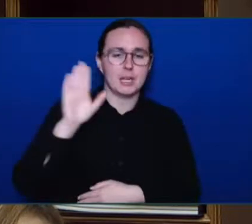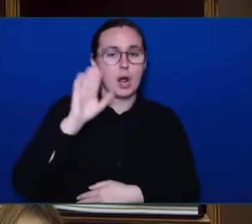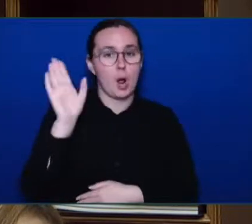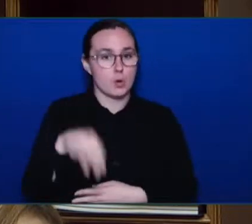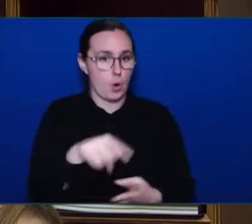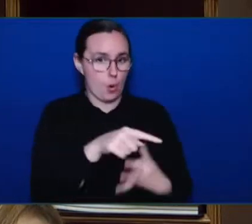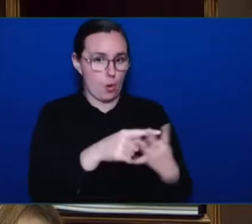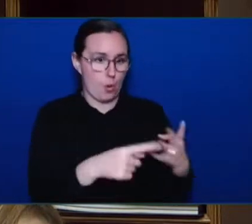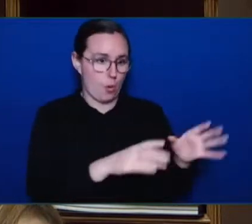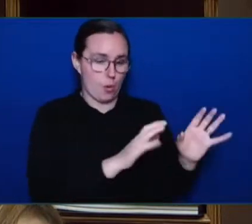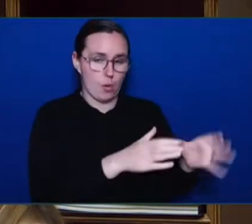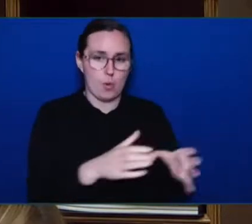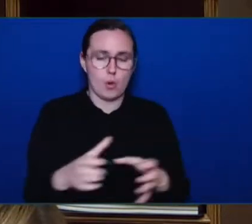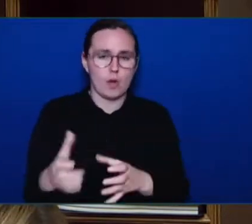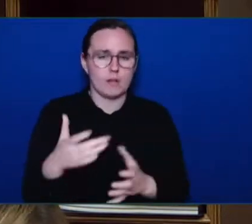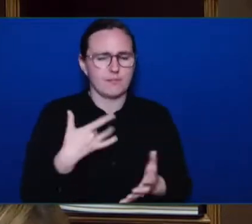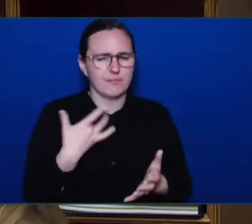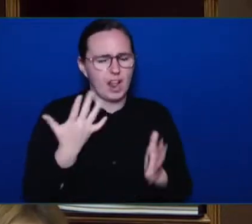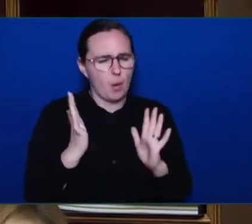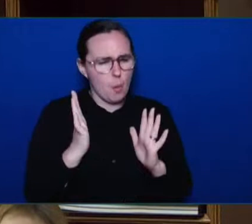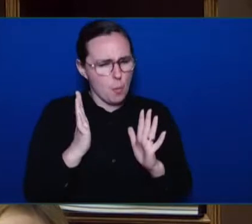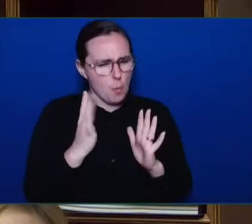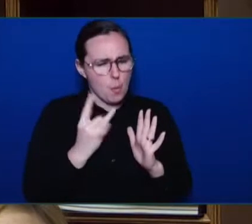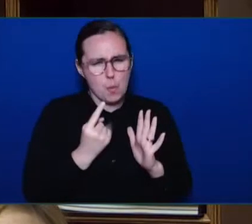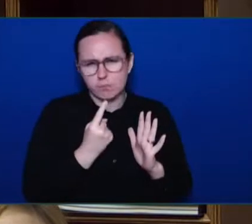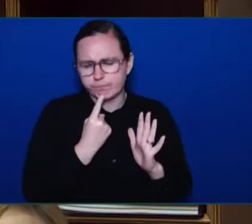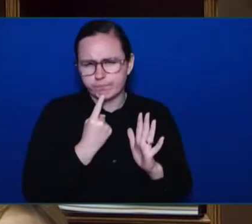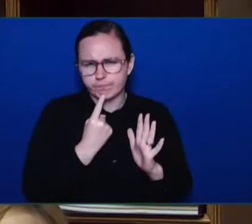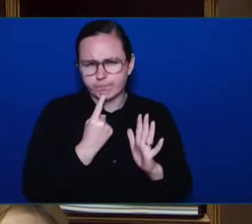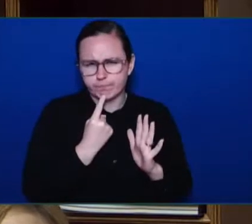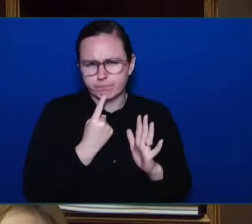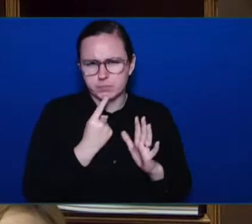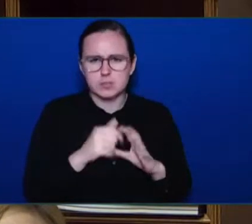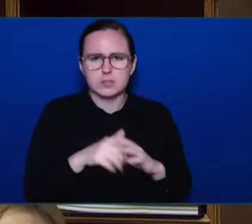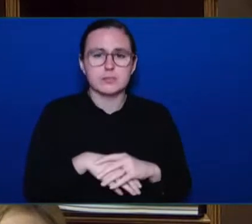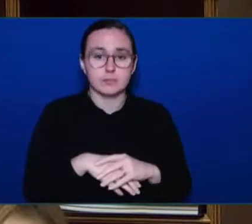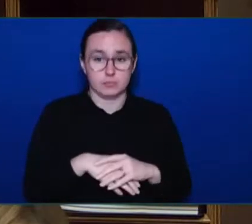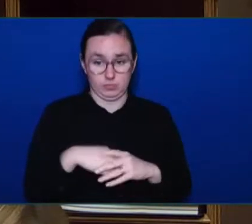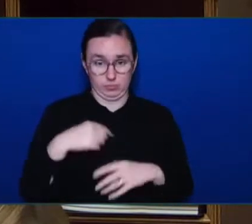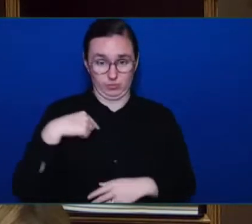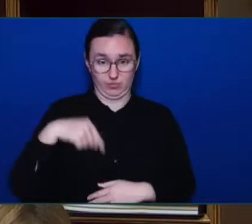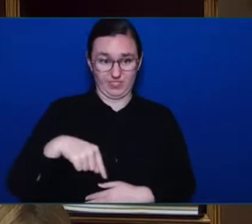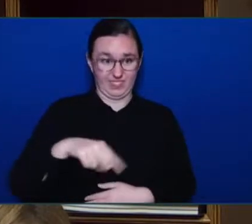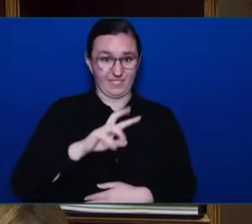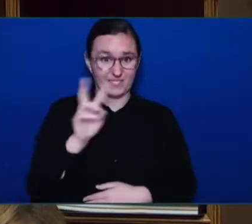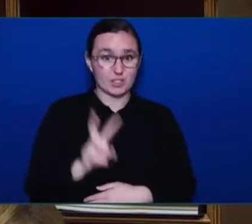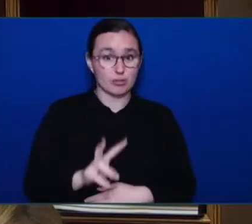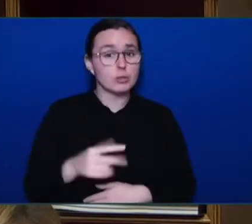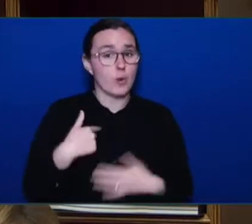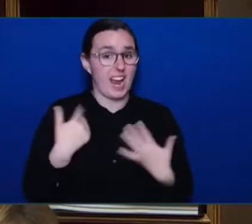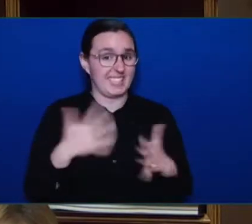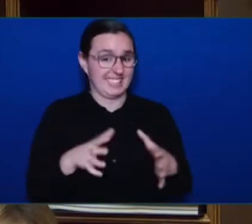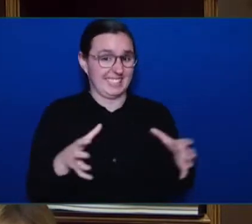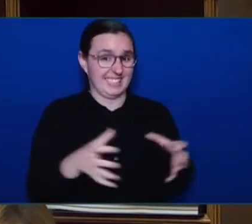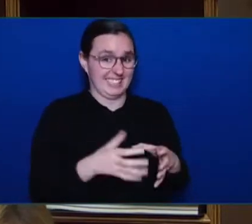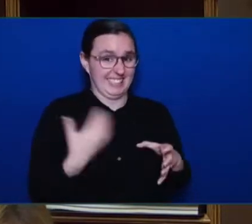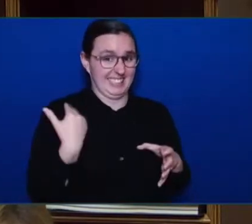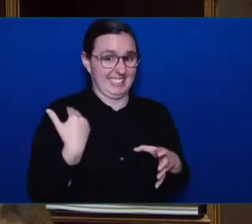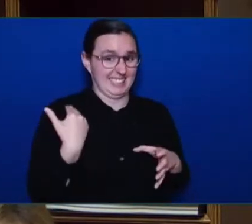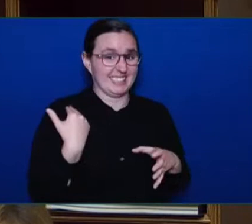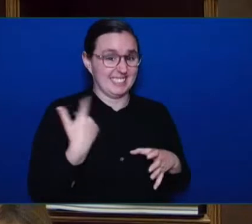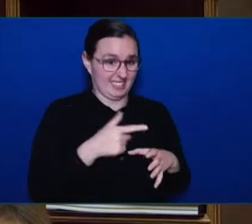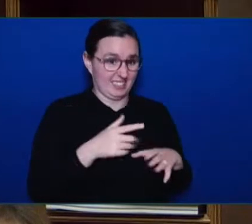in Victoria right now, so I did meet with the nations on Monday to relay Cabinet's decision and